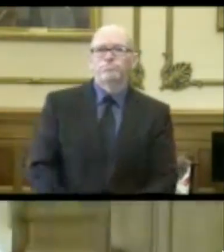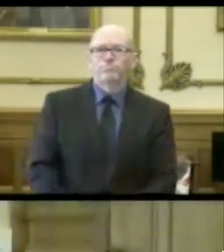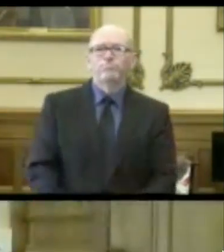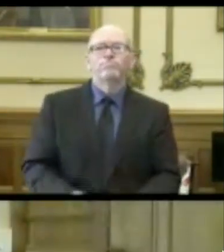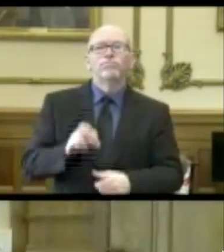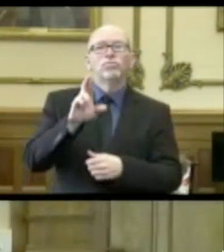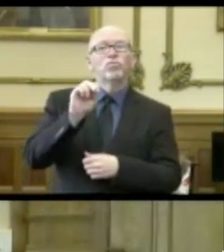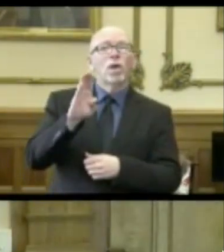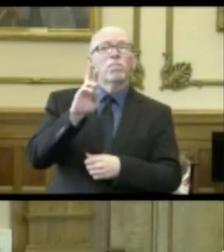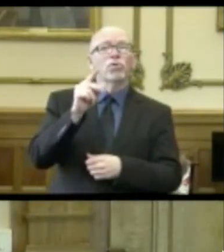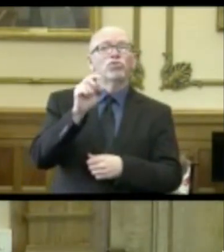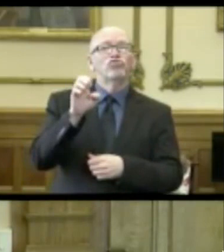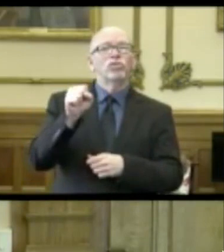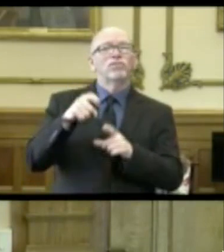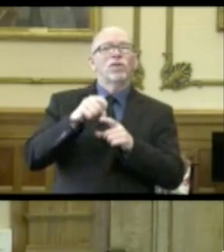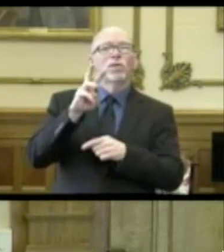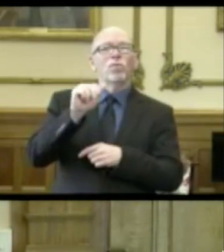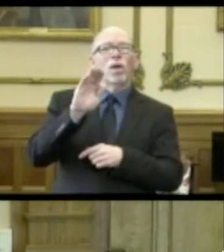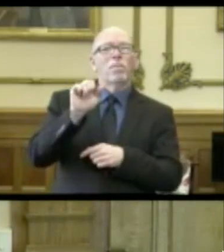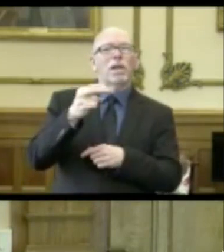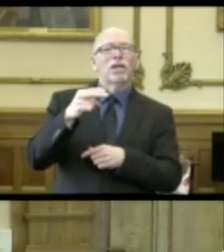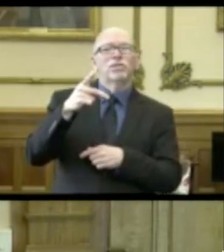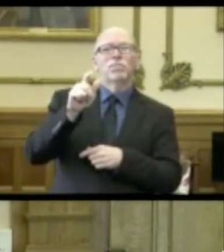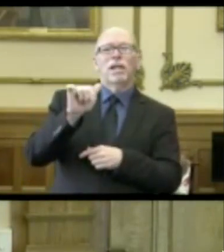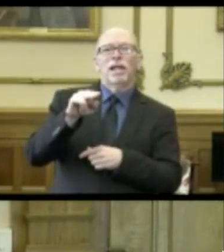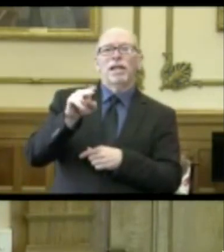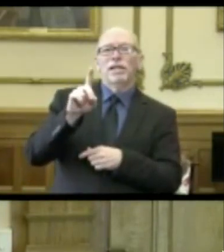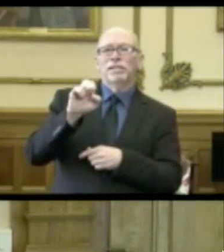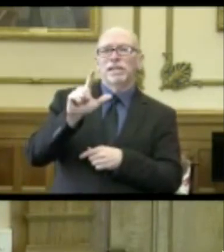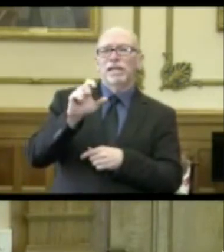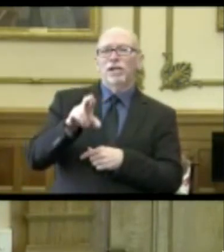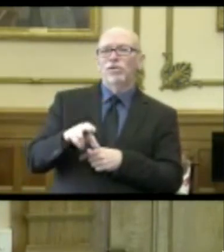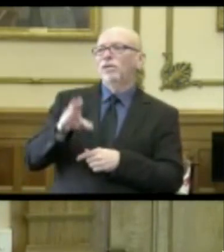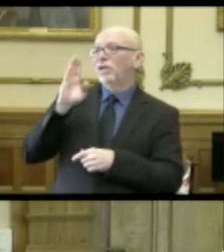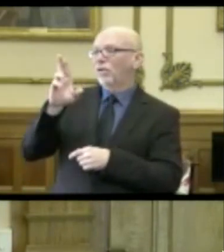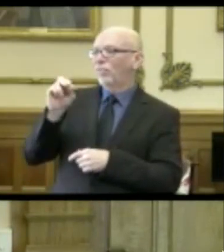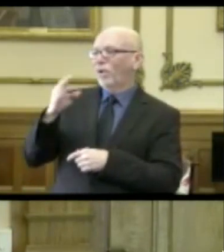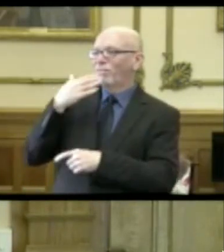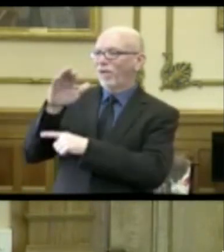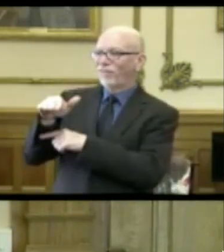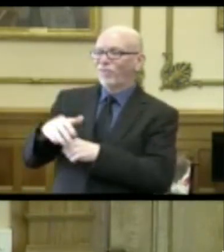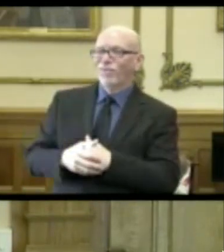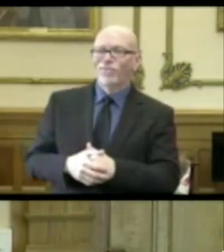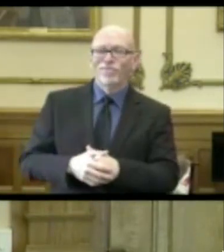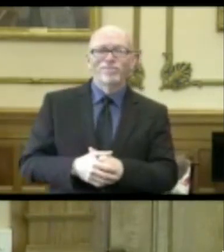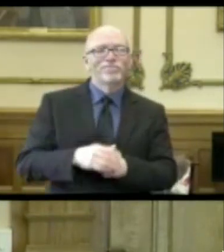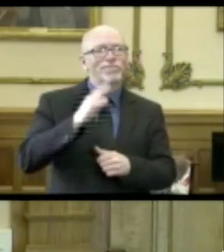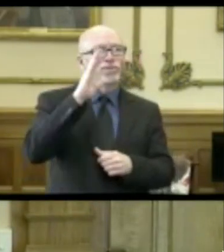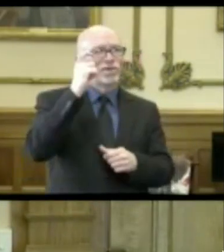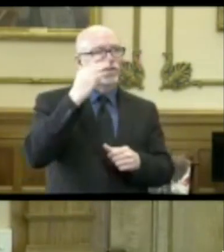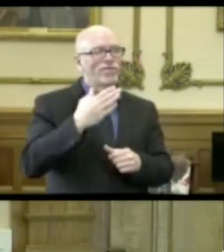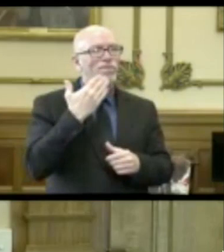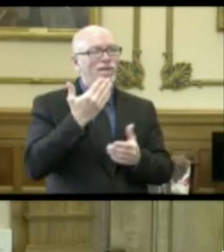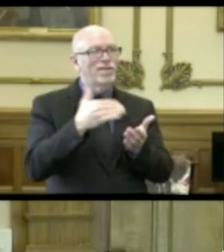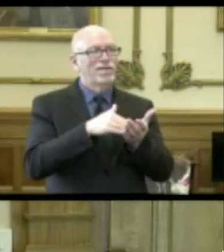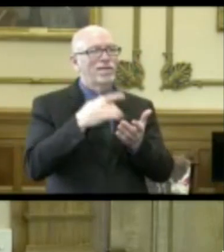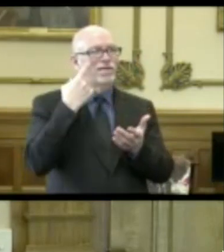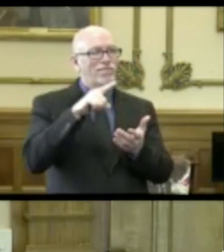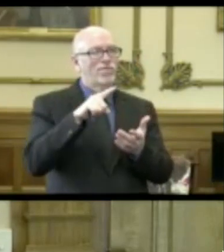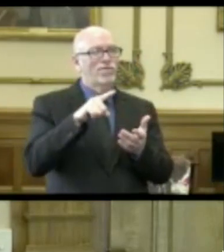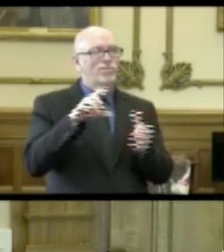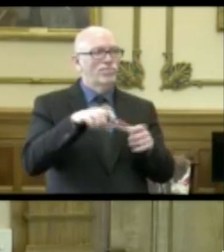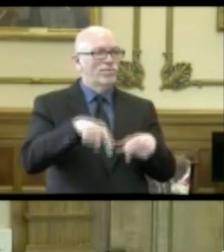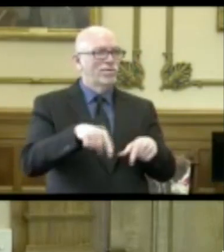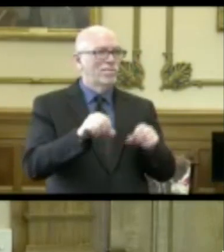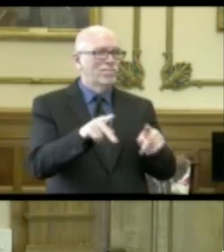Rob Burgess, the Wabash Plain Dealer. Hello, Rob. Good afternoon. Hello, Governor. Thank you again for doing this. I